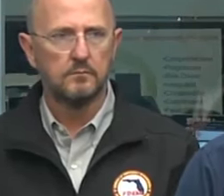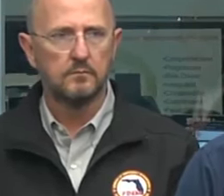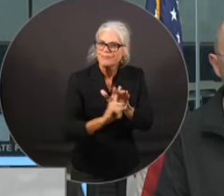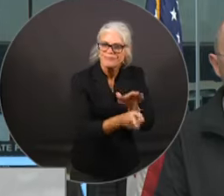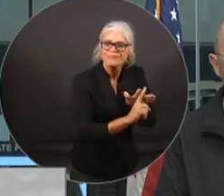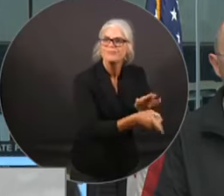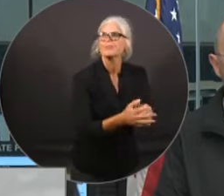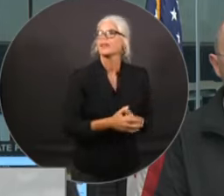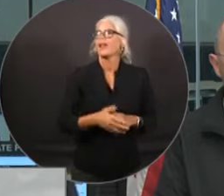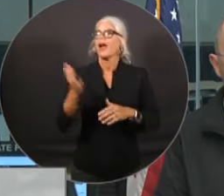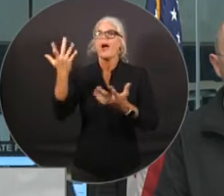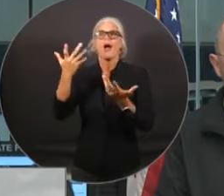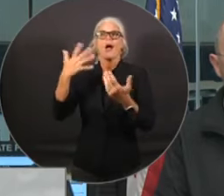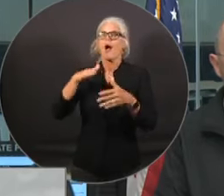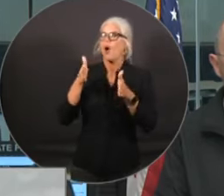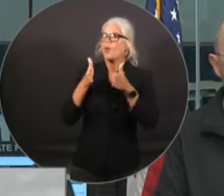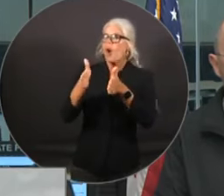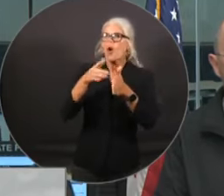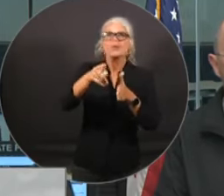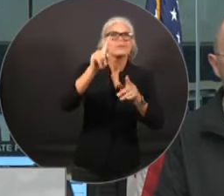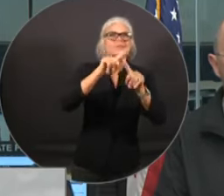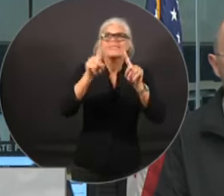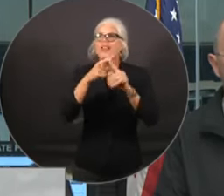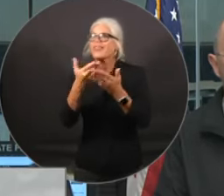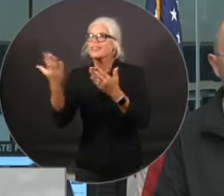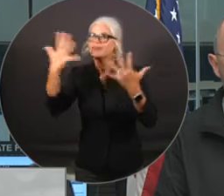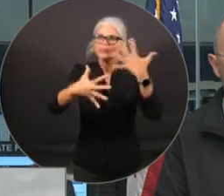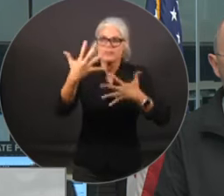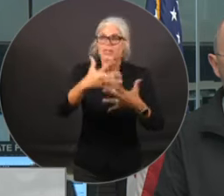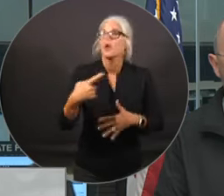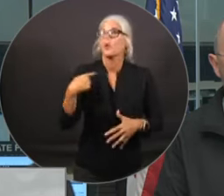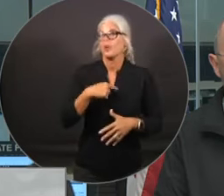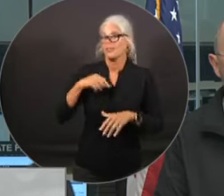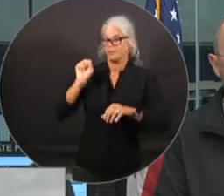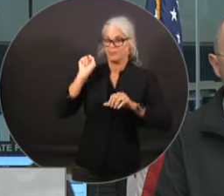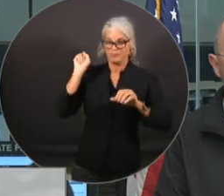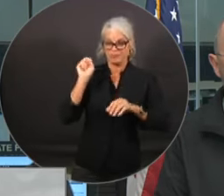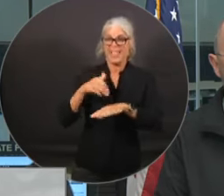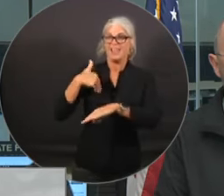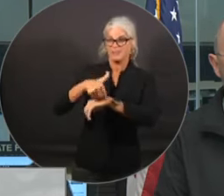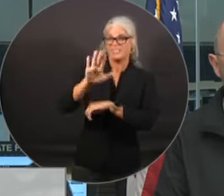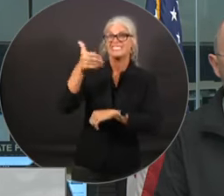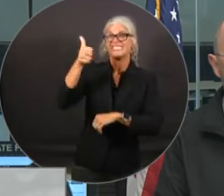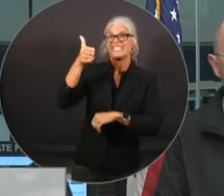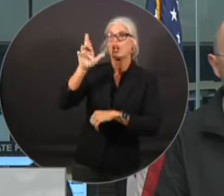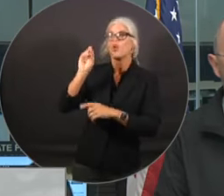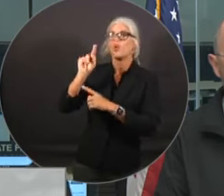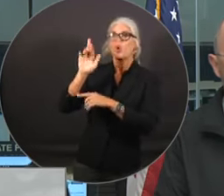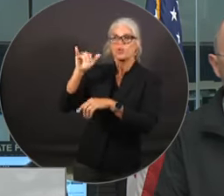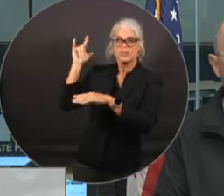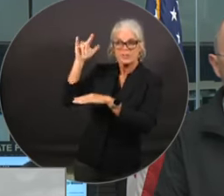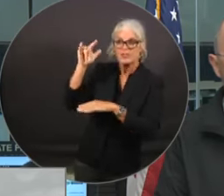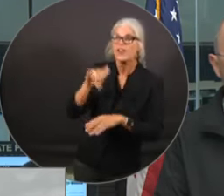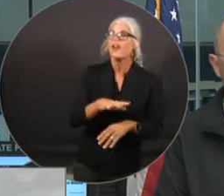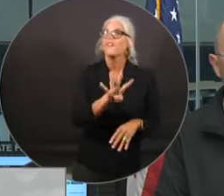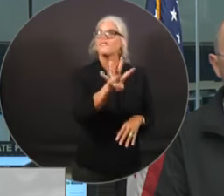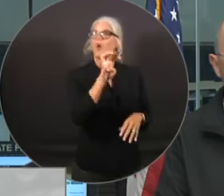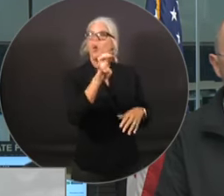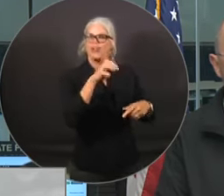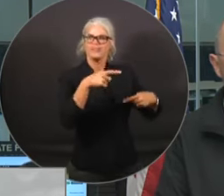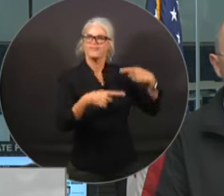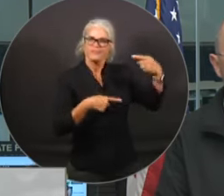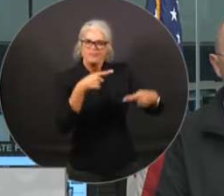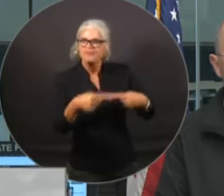Florida National Guard has has 10 rotary aircraft that and over 400 tactical vehicles that are sustained that are staged to support relief